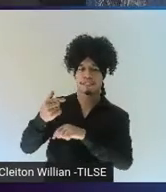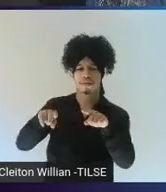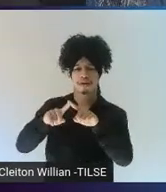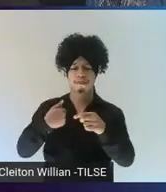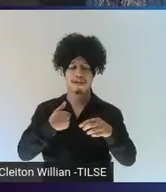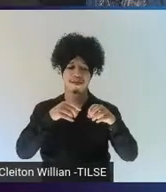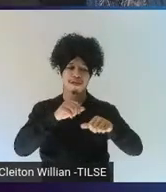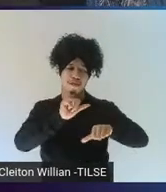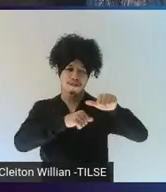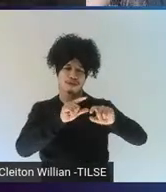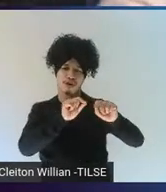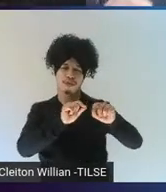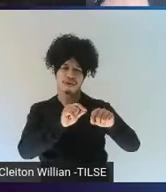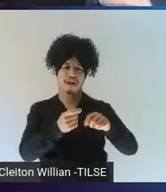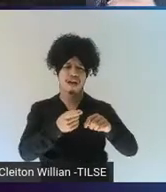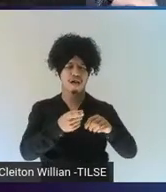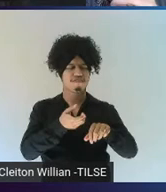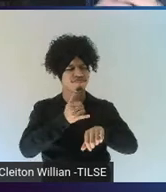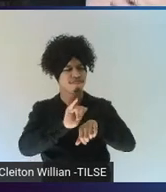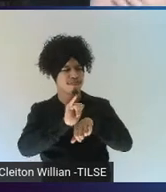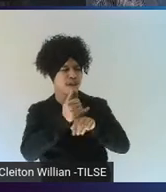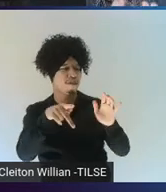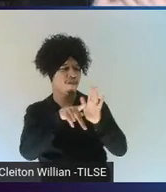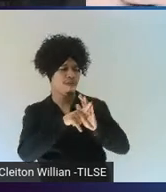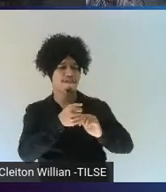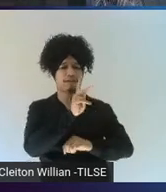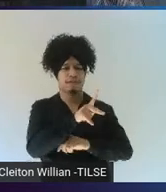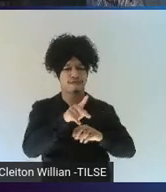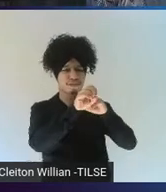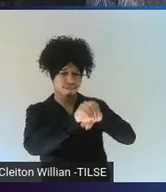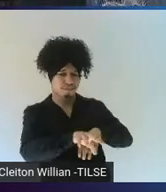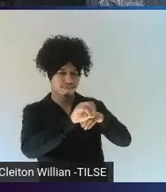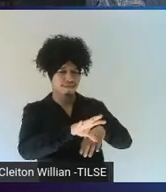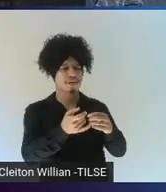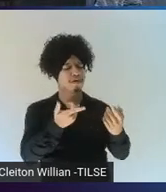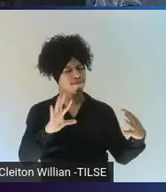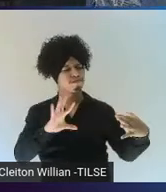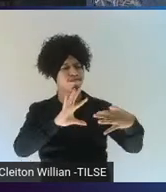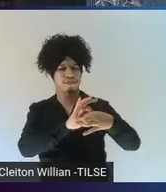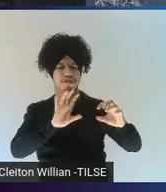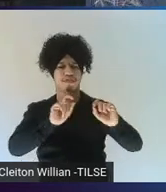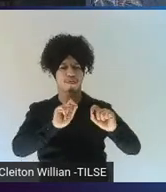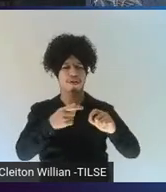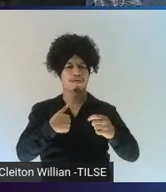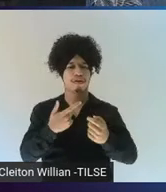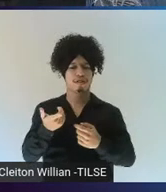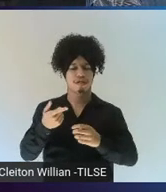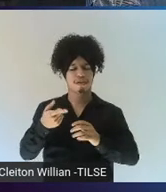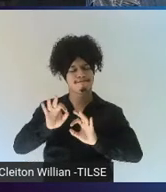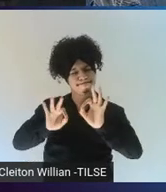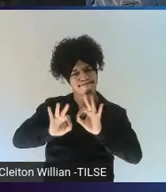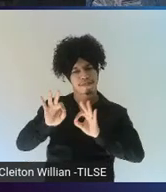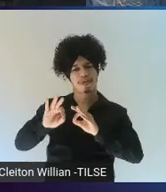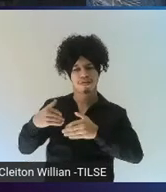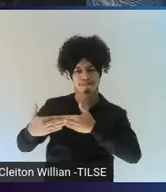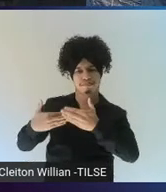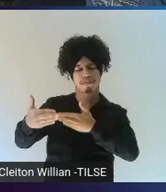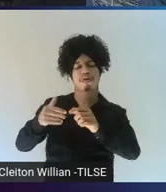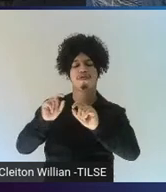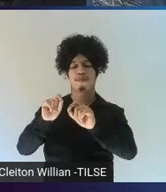kind of, both are integrated in when we design EMI. So,